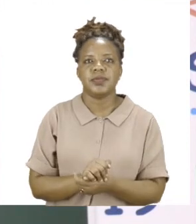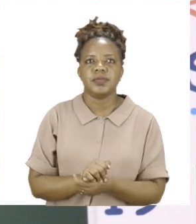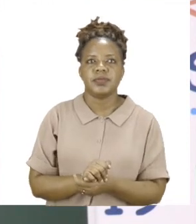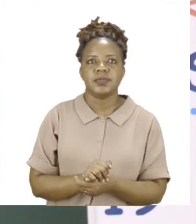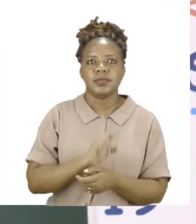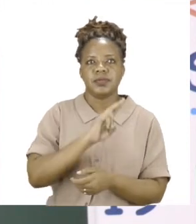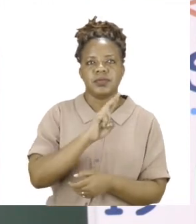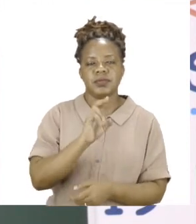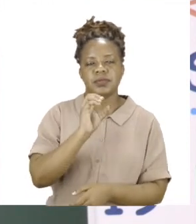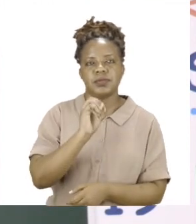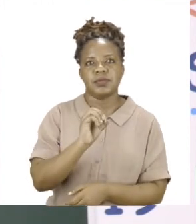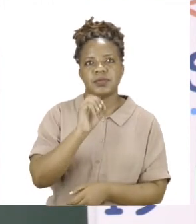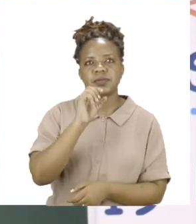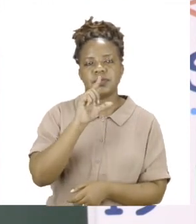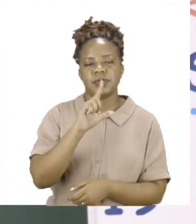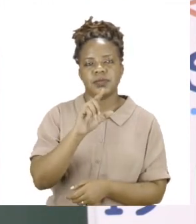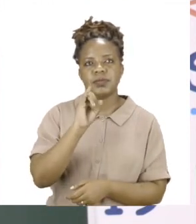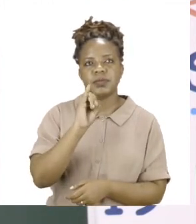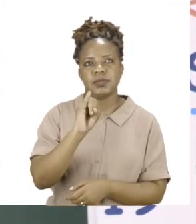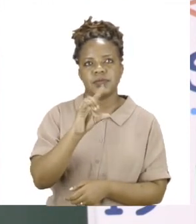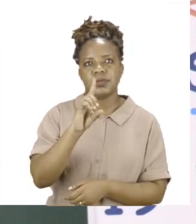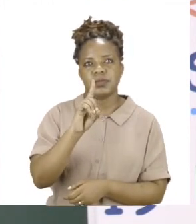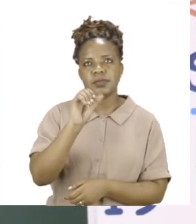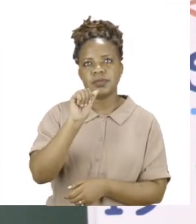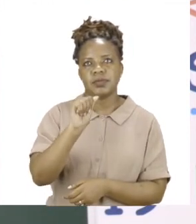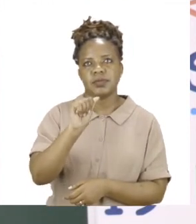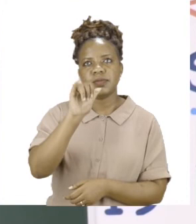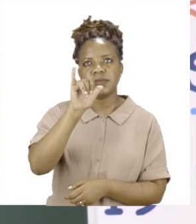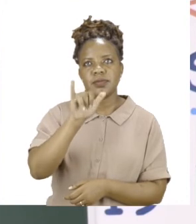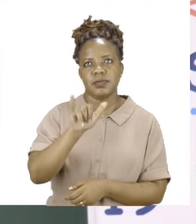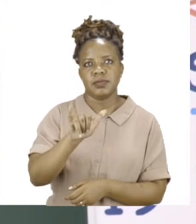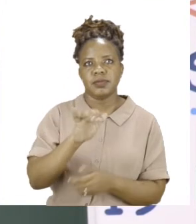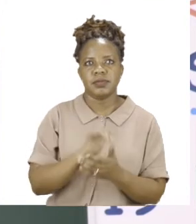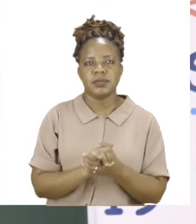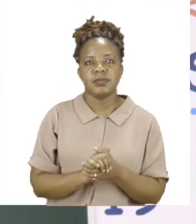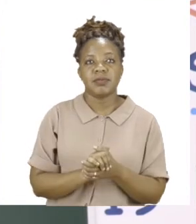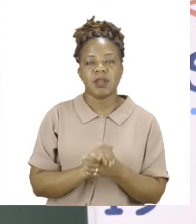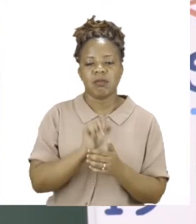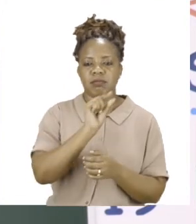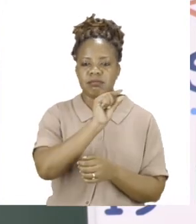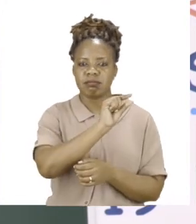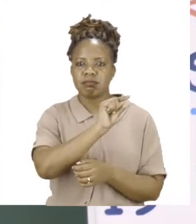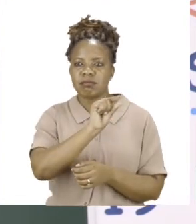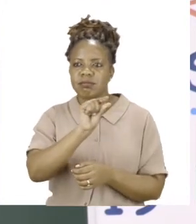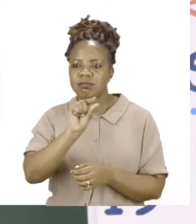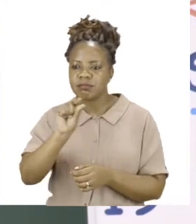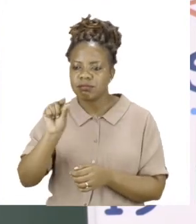There we go. Now I have a beautiful sentence.